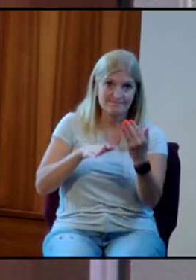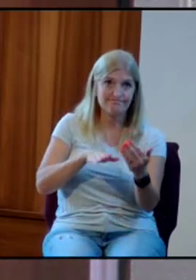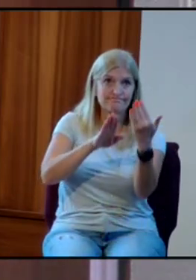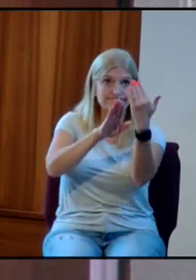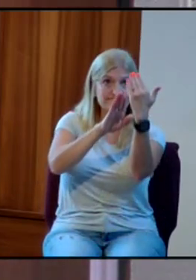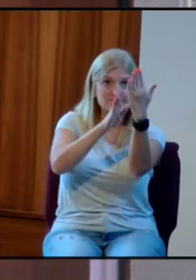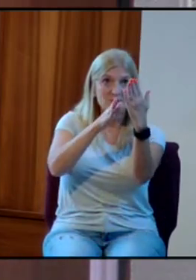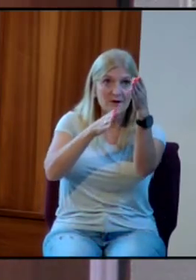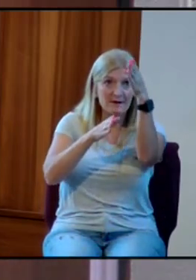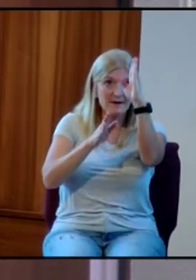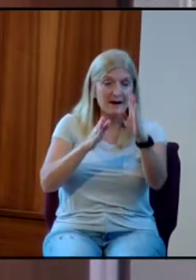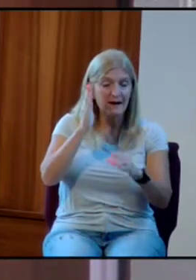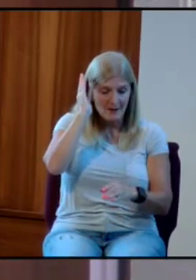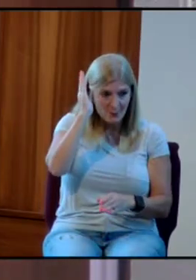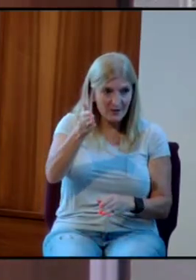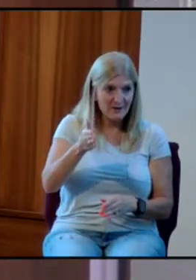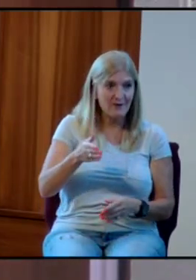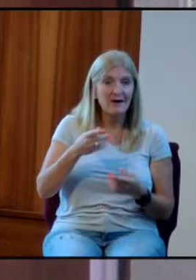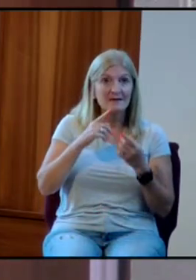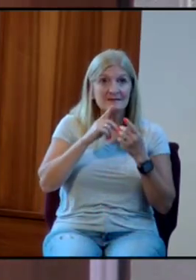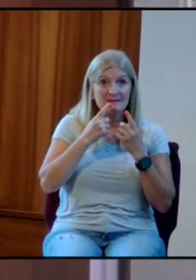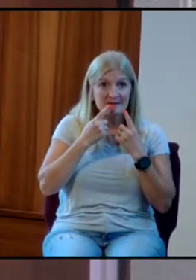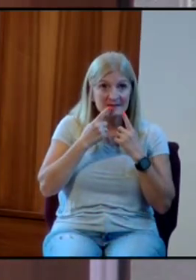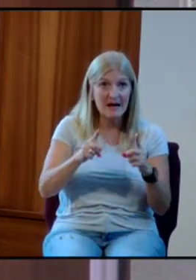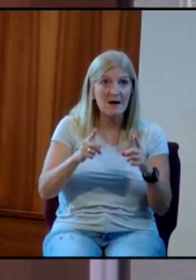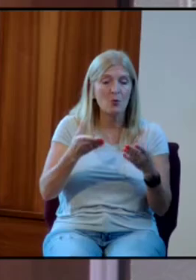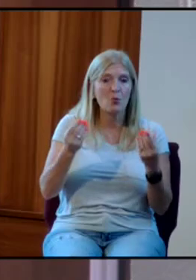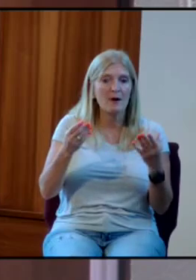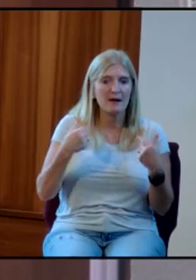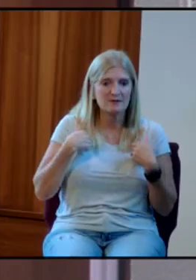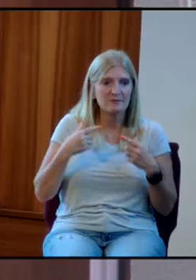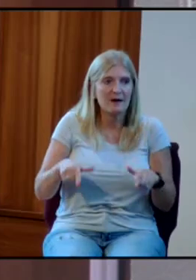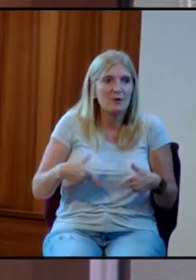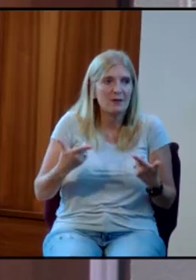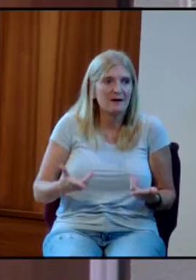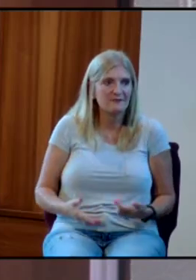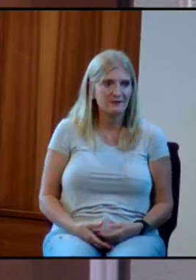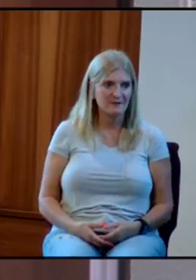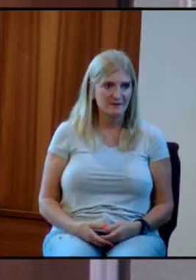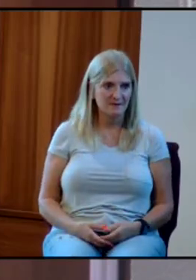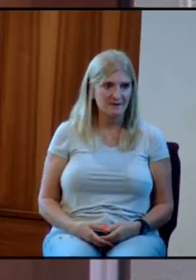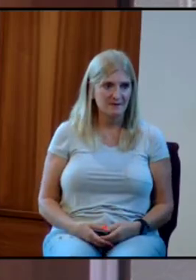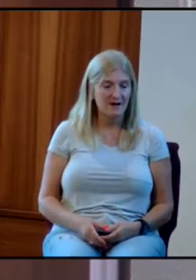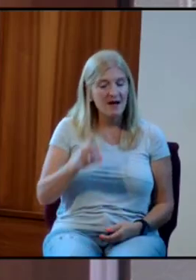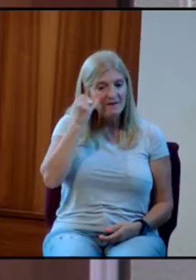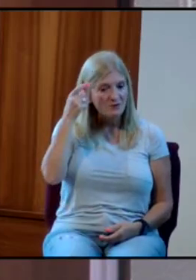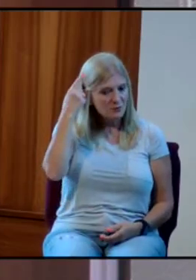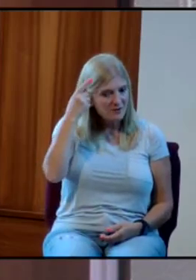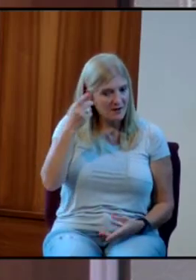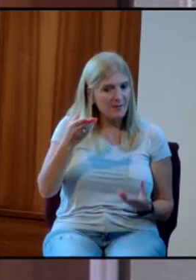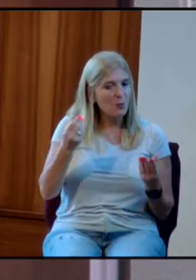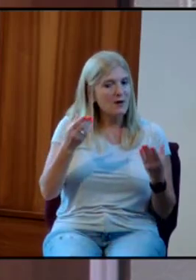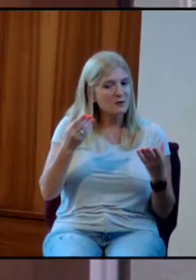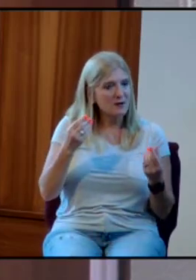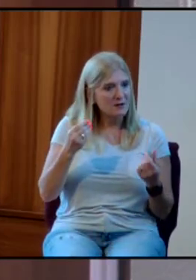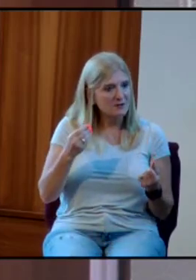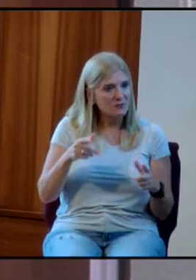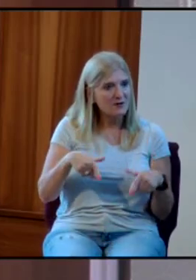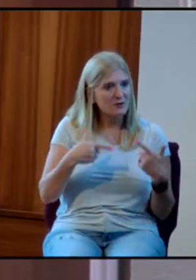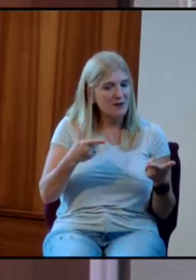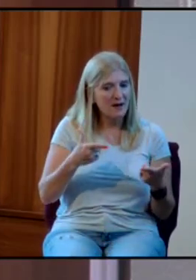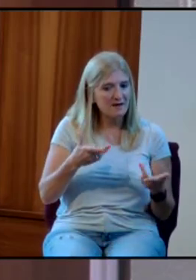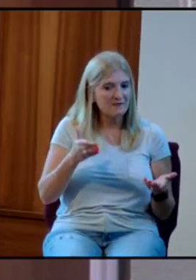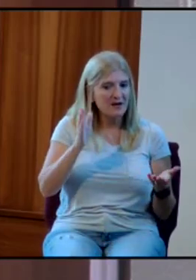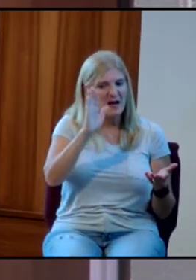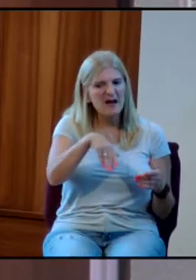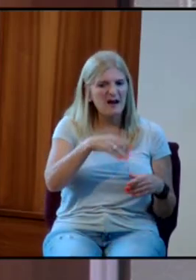A person lives differently when they feel like they have to give an account to God for their life than if they don't feel like they